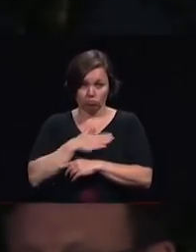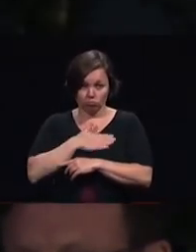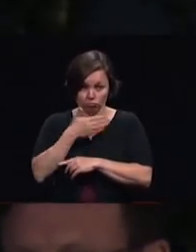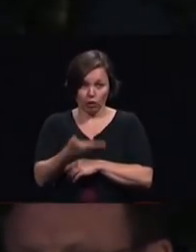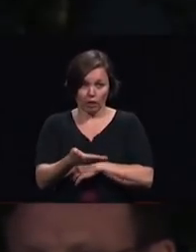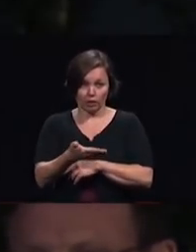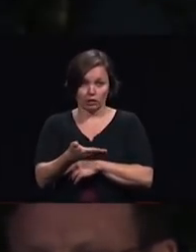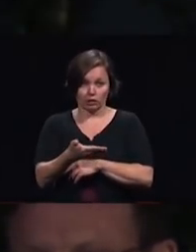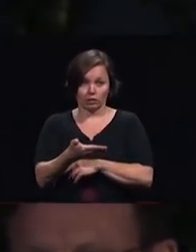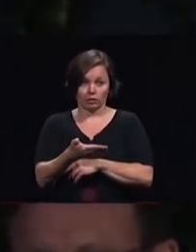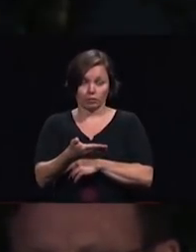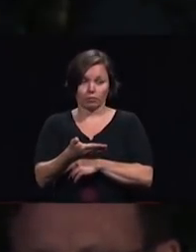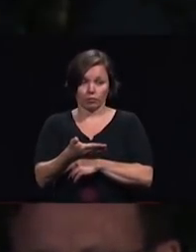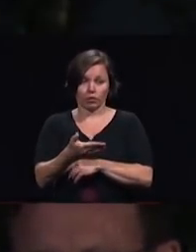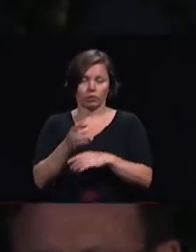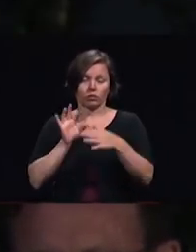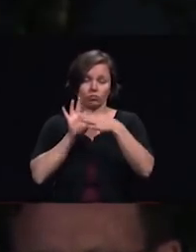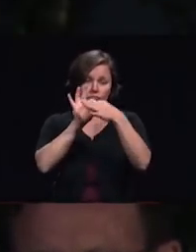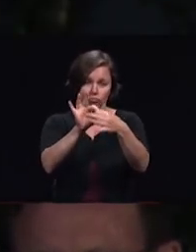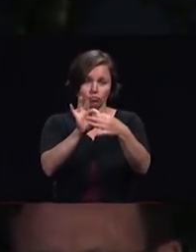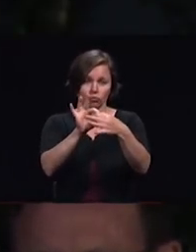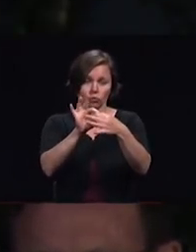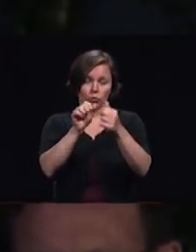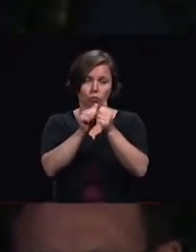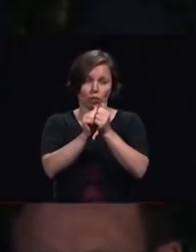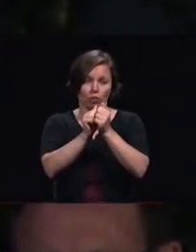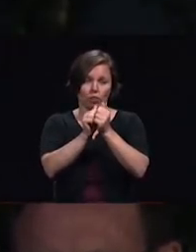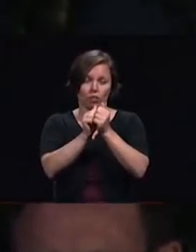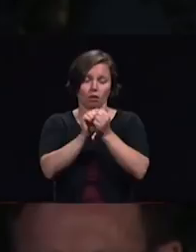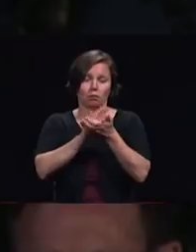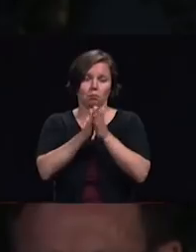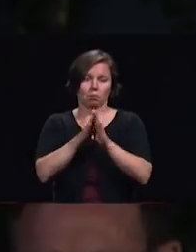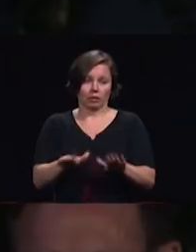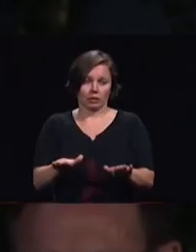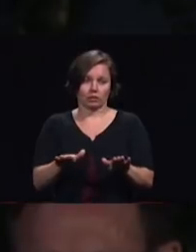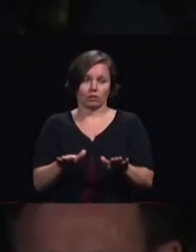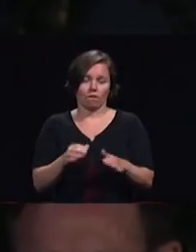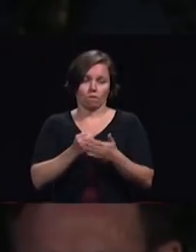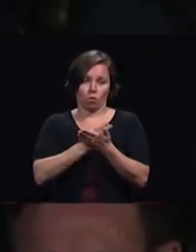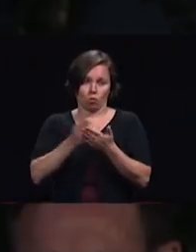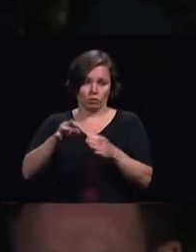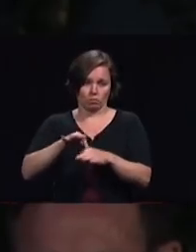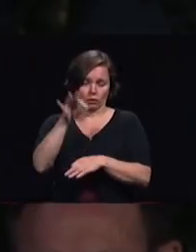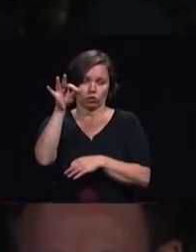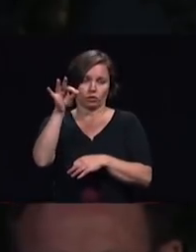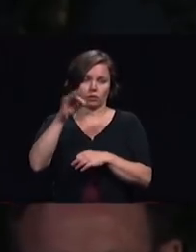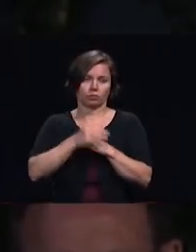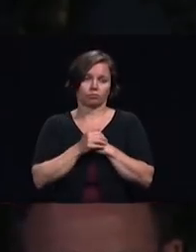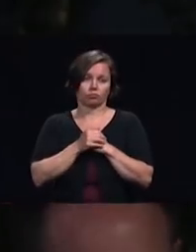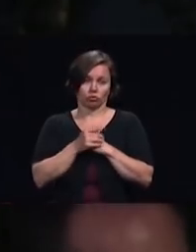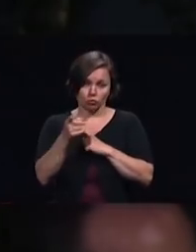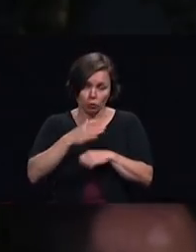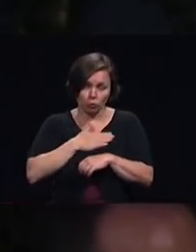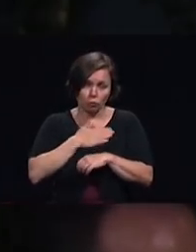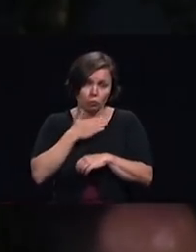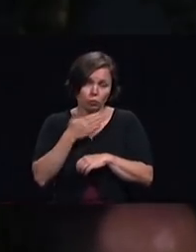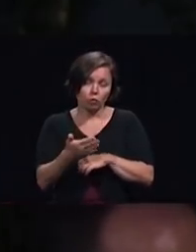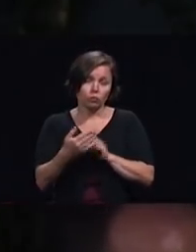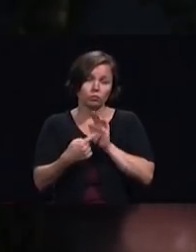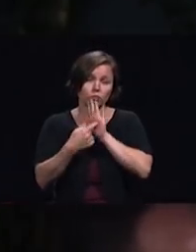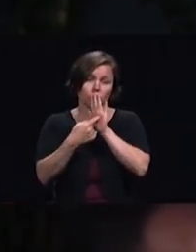to be bonded in the peace of the spirit are you willing to exhibit lowliness